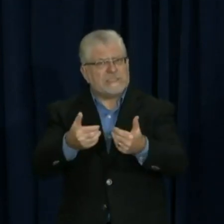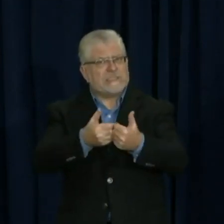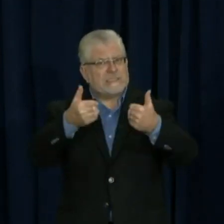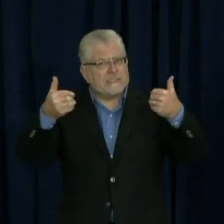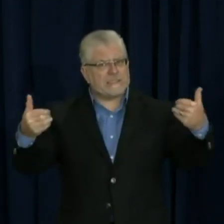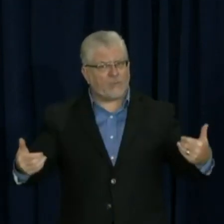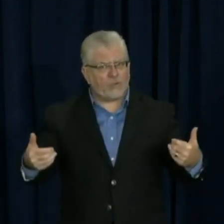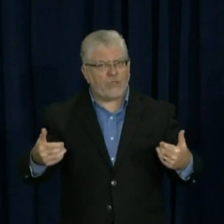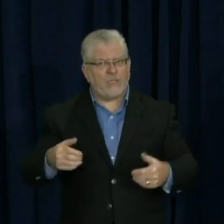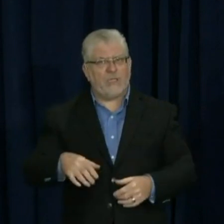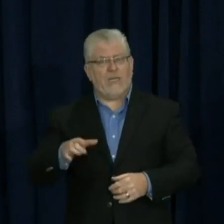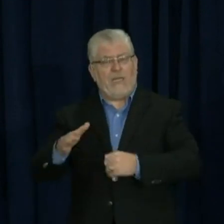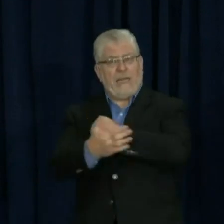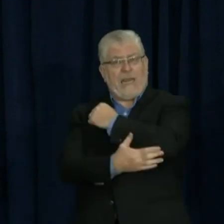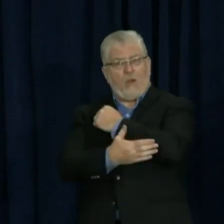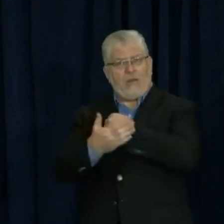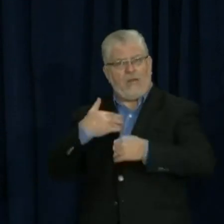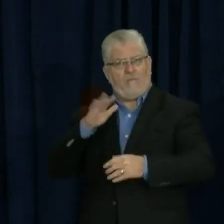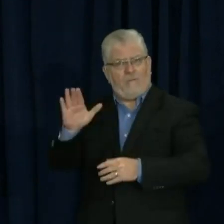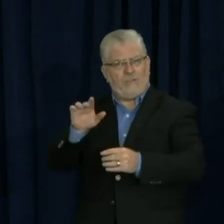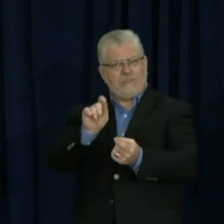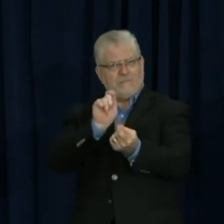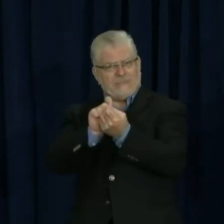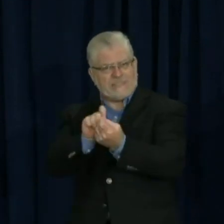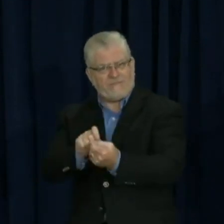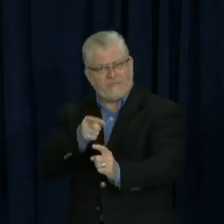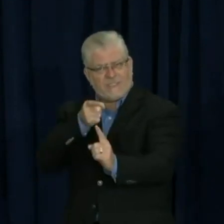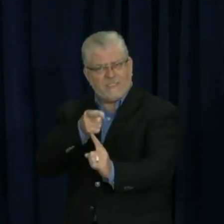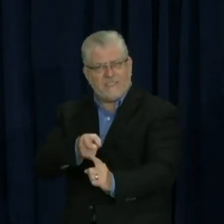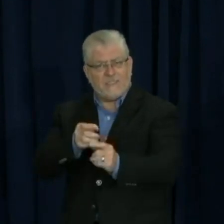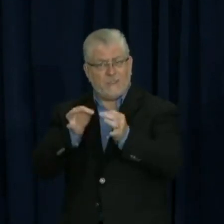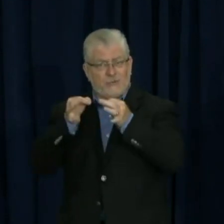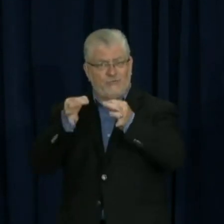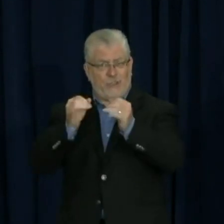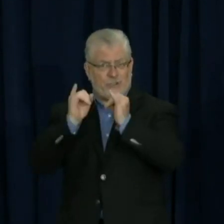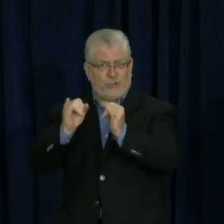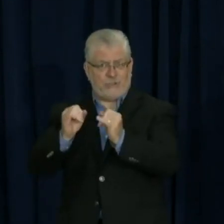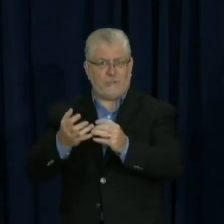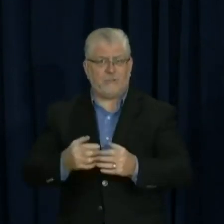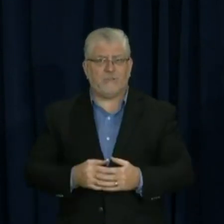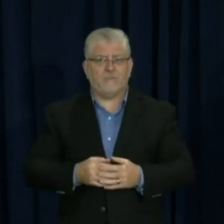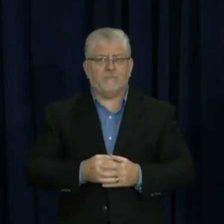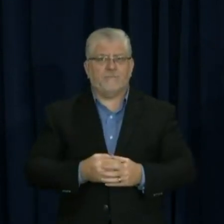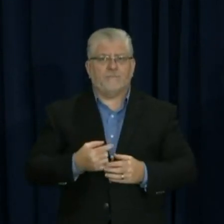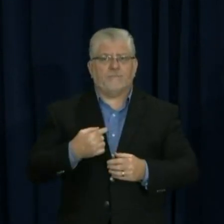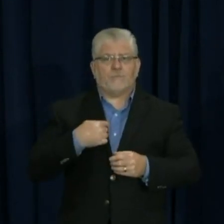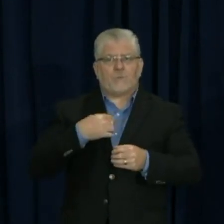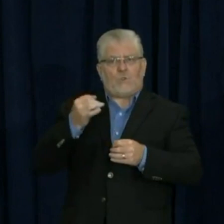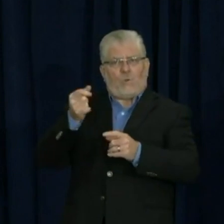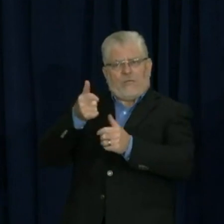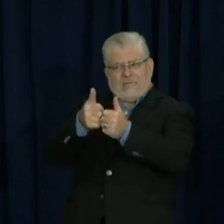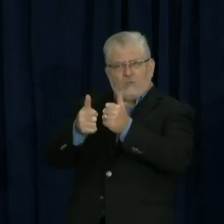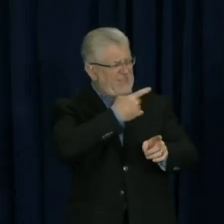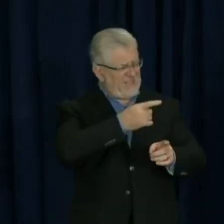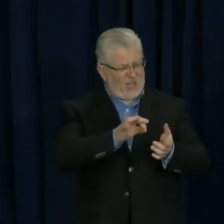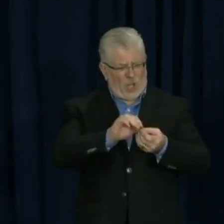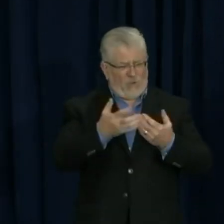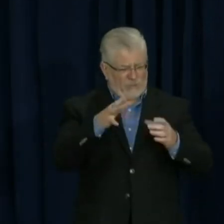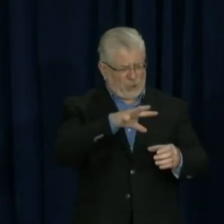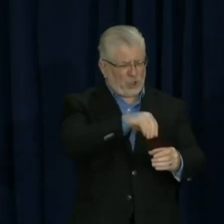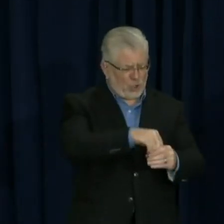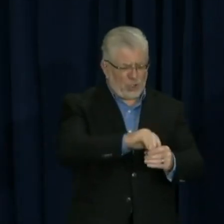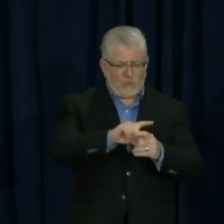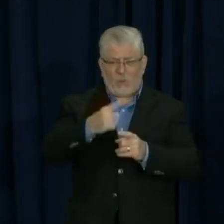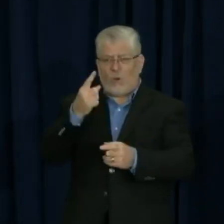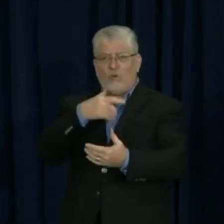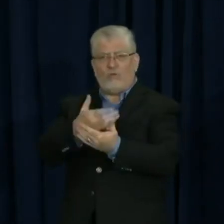detailed instructions, which, again, you could find in those guidances, to walk them through how to segregate those races, those ballots. So they're already